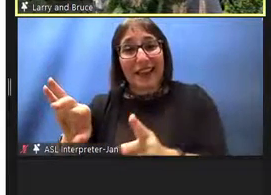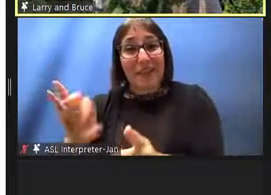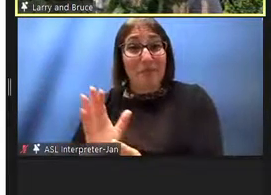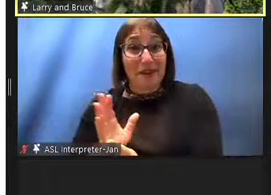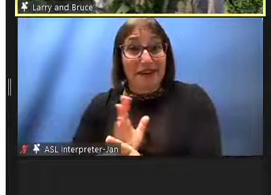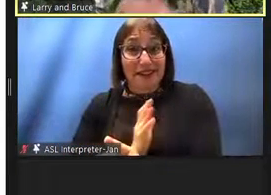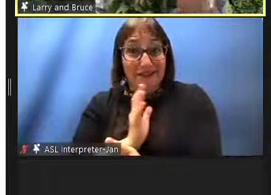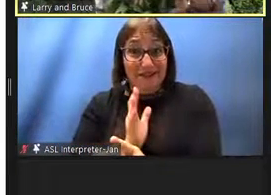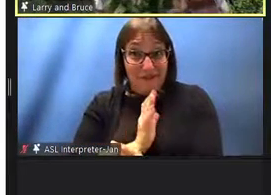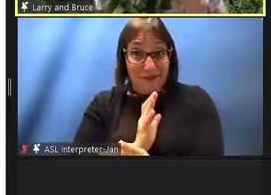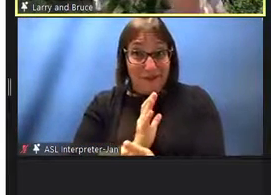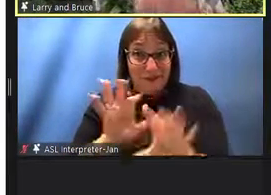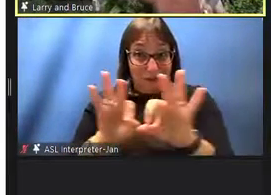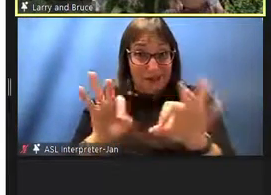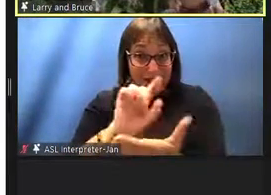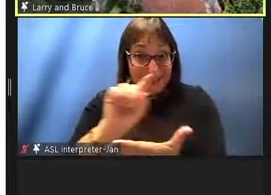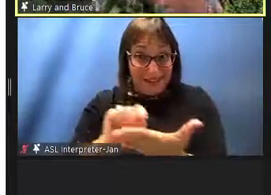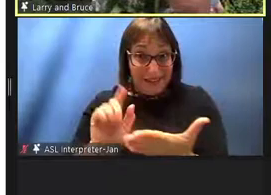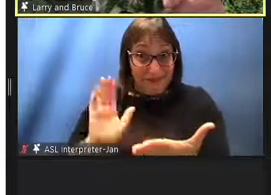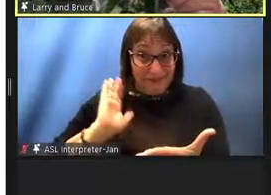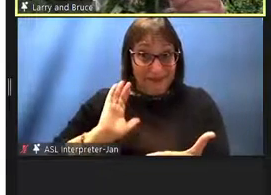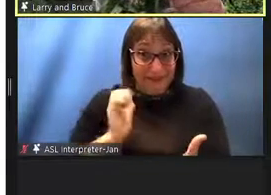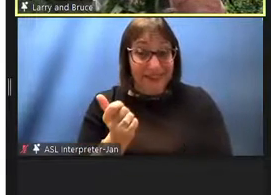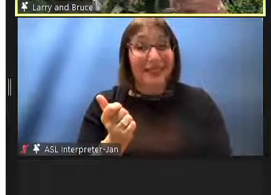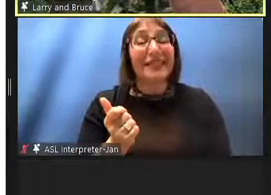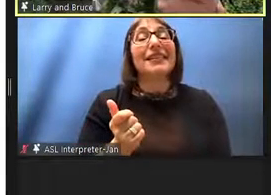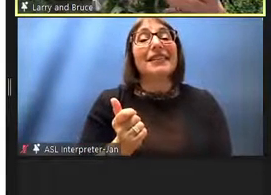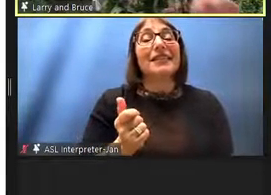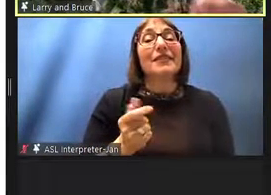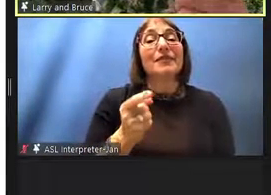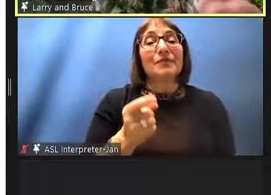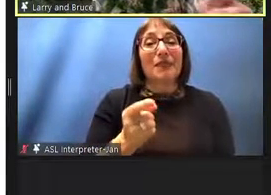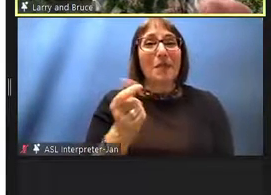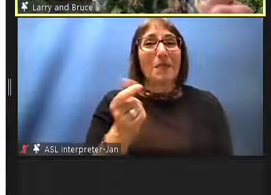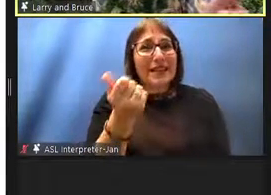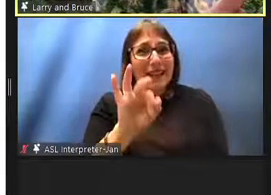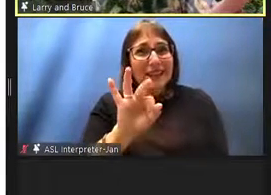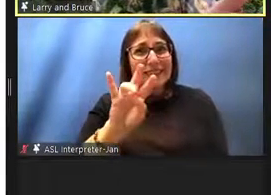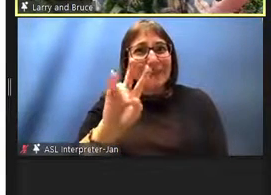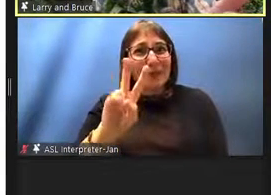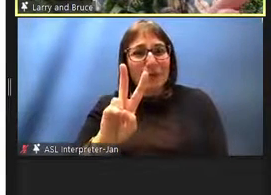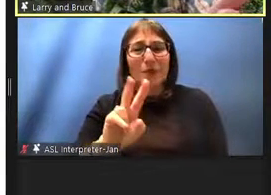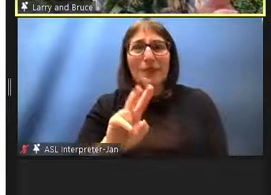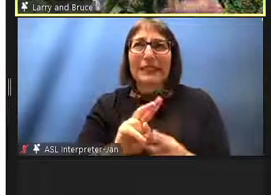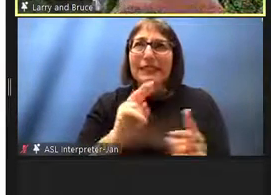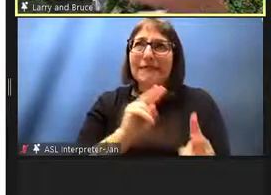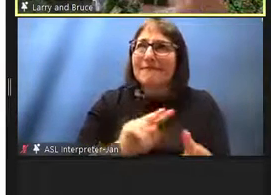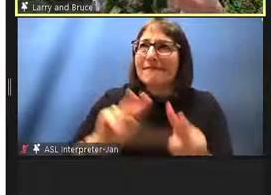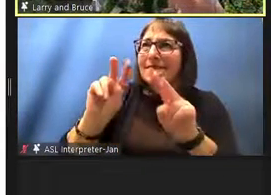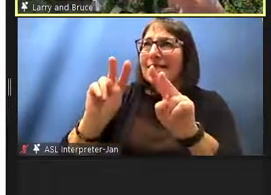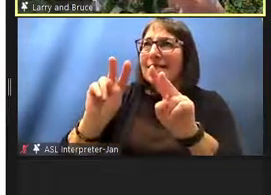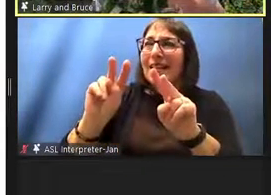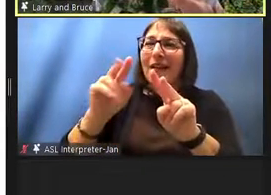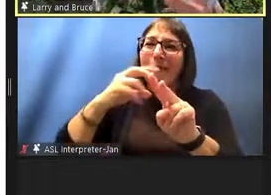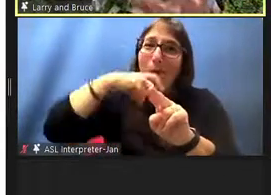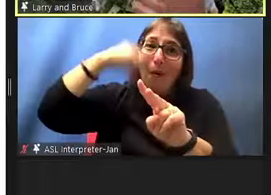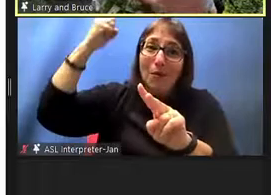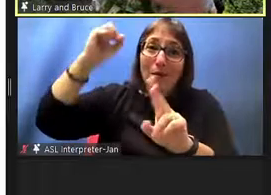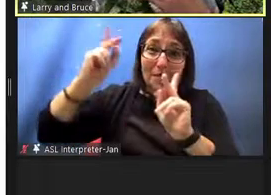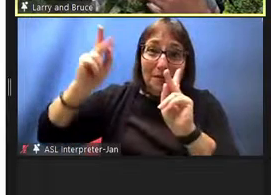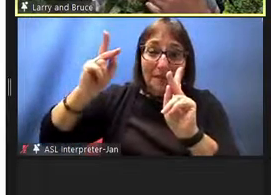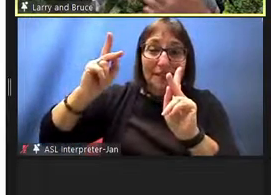back then. But the concern still was that we are looking at our kupuna, as you see in our picture, who were older than us,